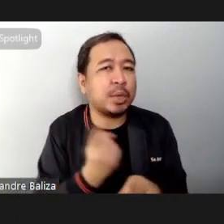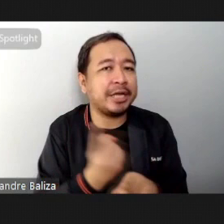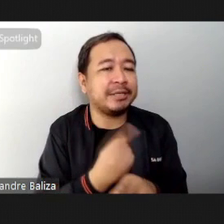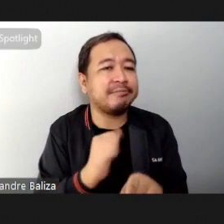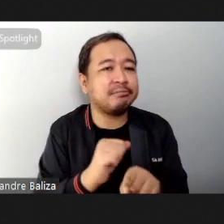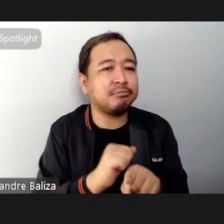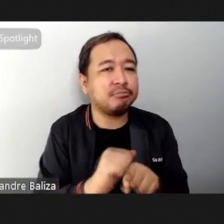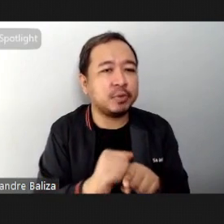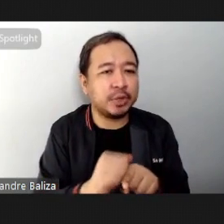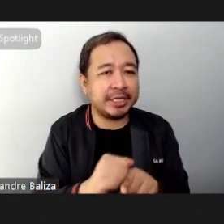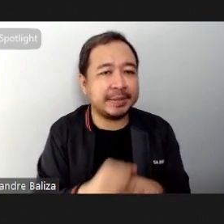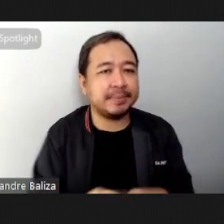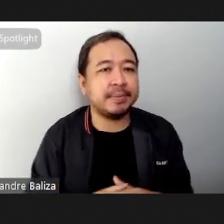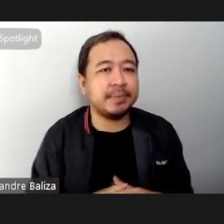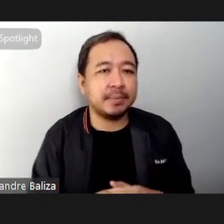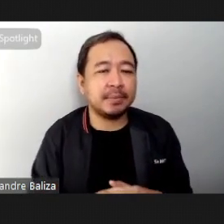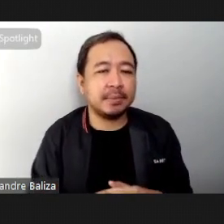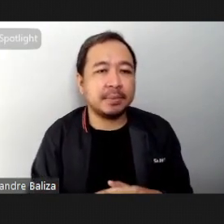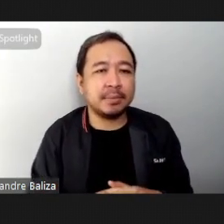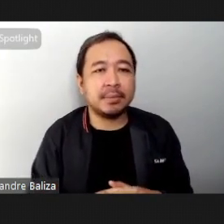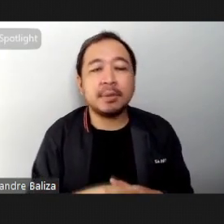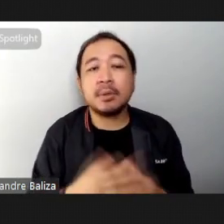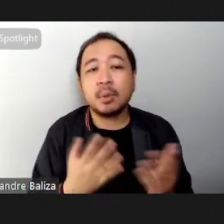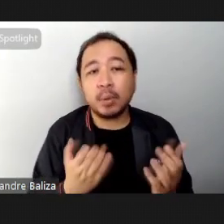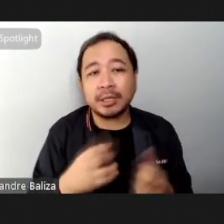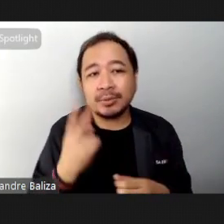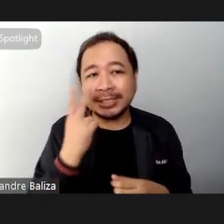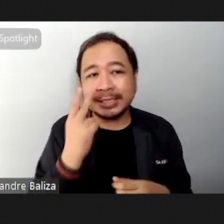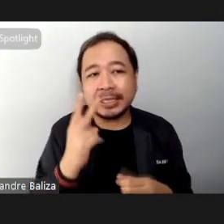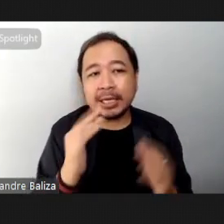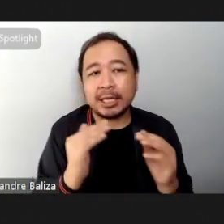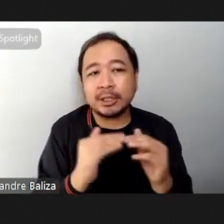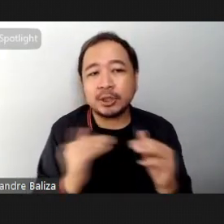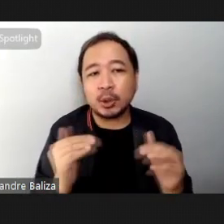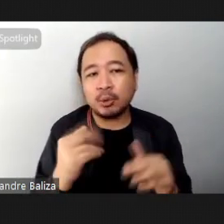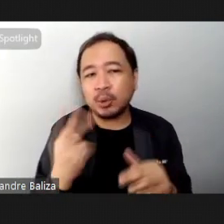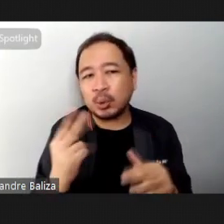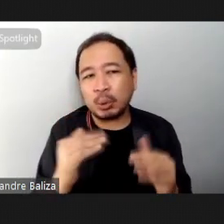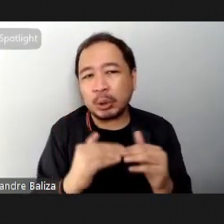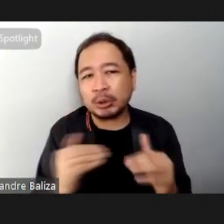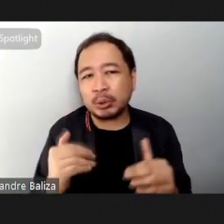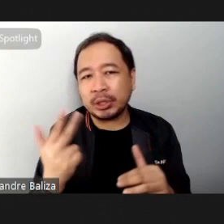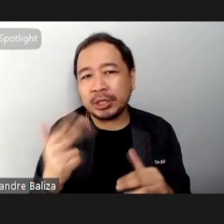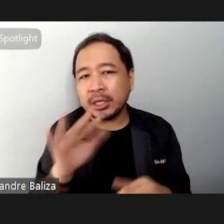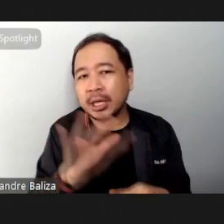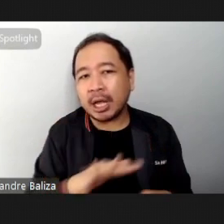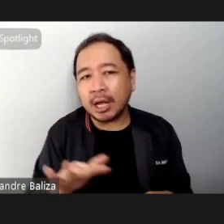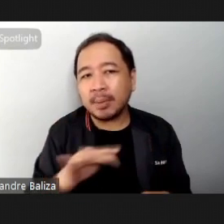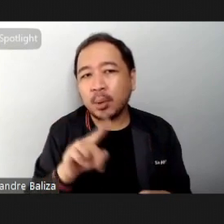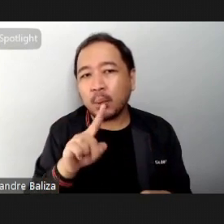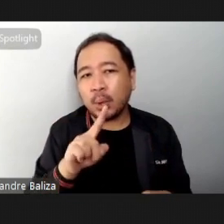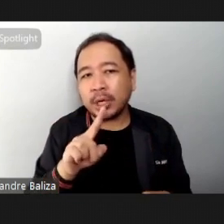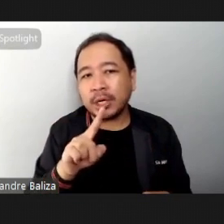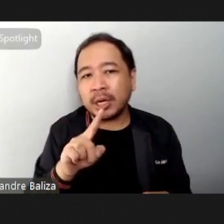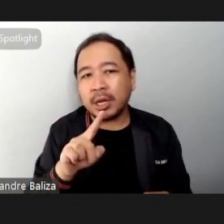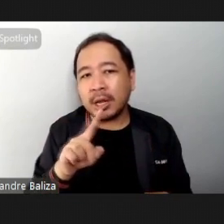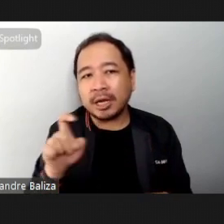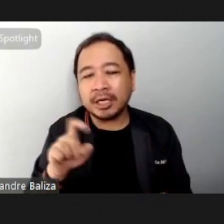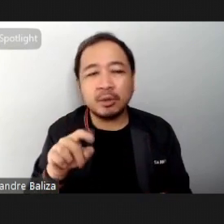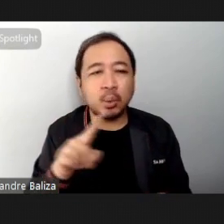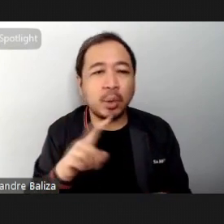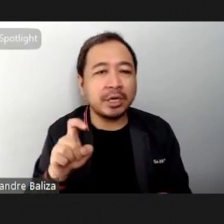now you want to hit around zone 2 or zone 3 which is around 100 to 130 beats per minute depending with the person